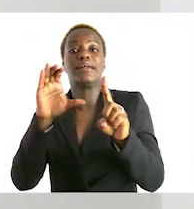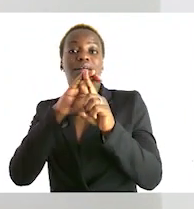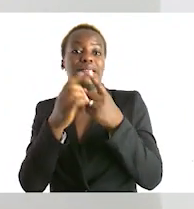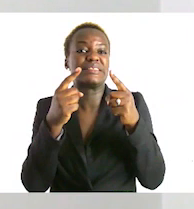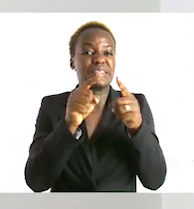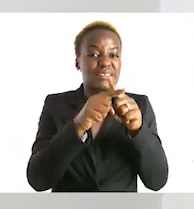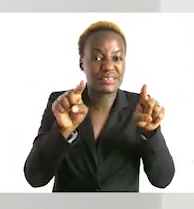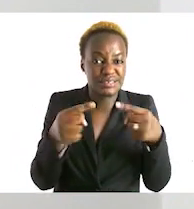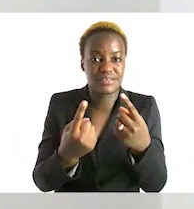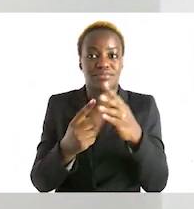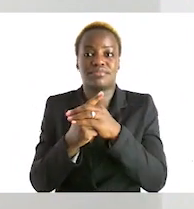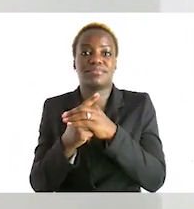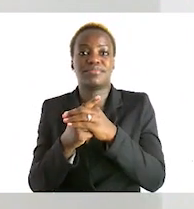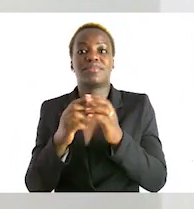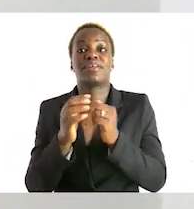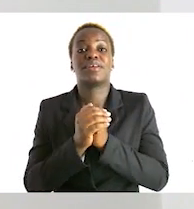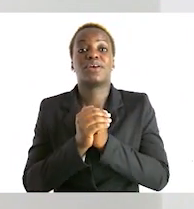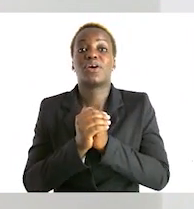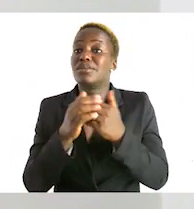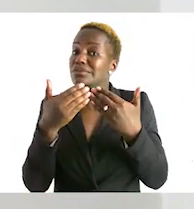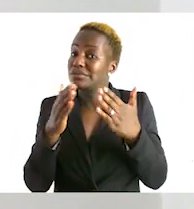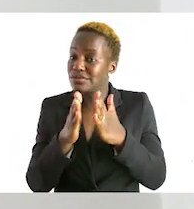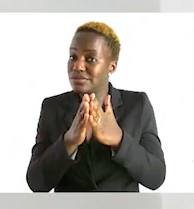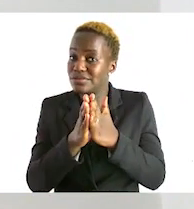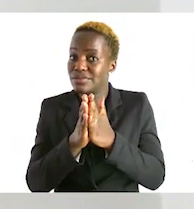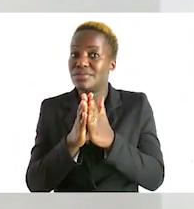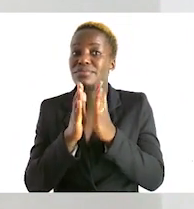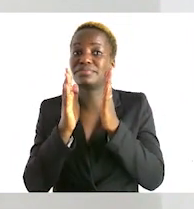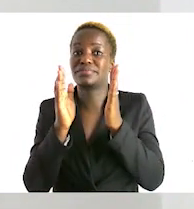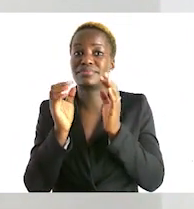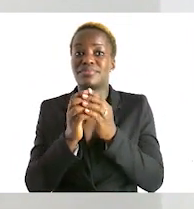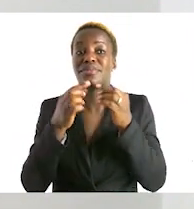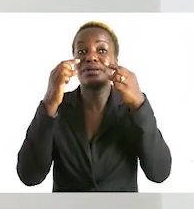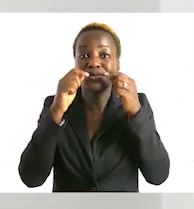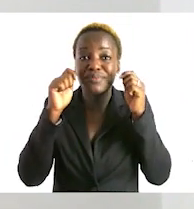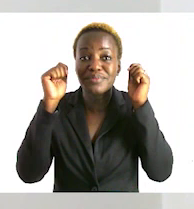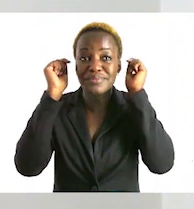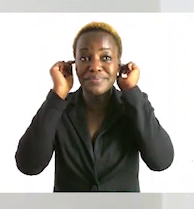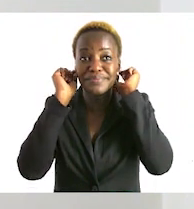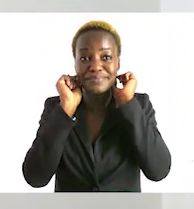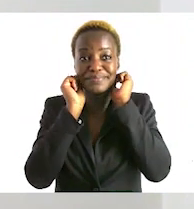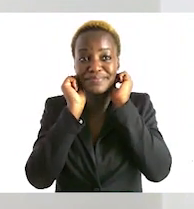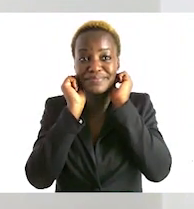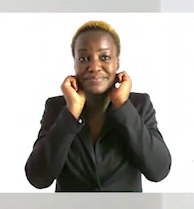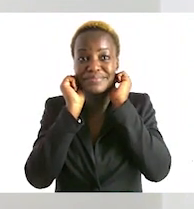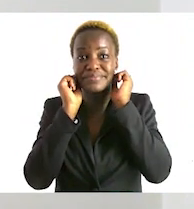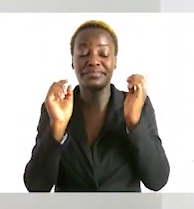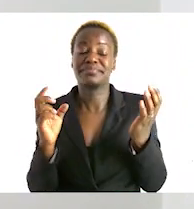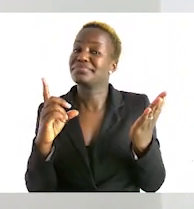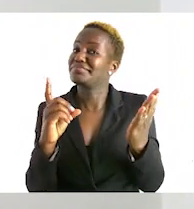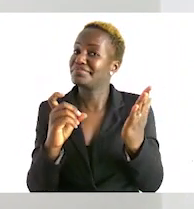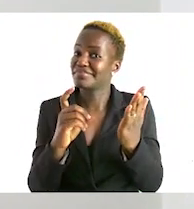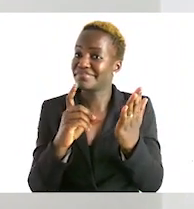before we start with our lesson for today i would like for us to put on our mask take your hand sanitizer